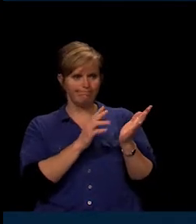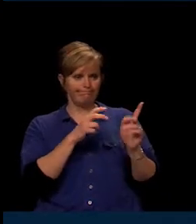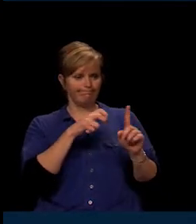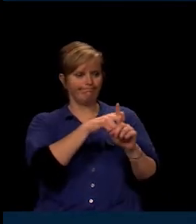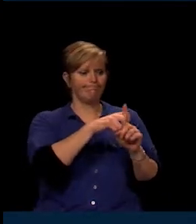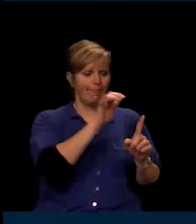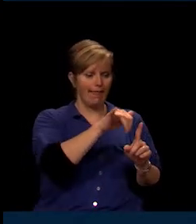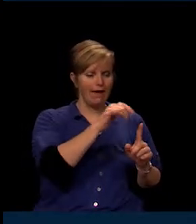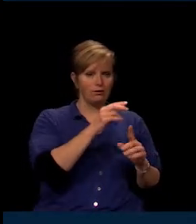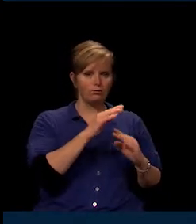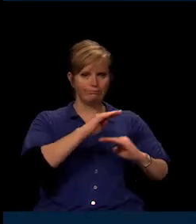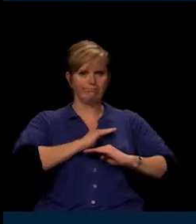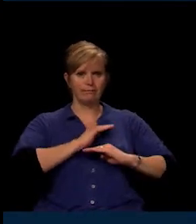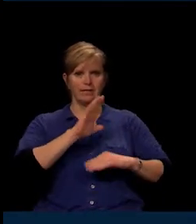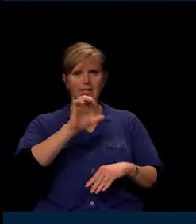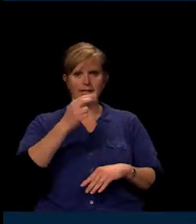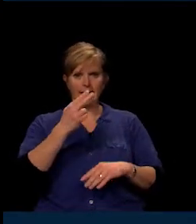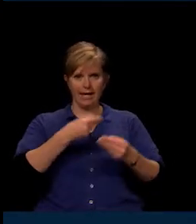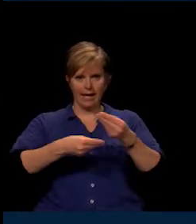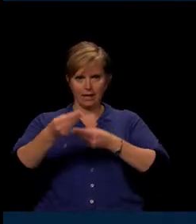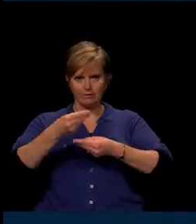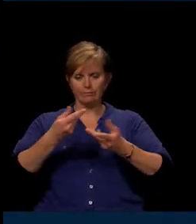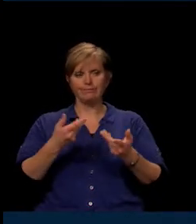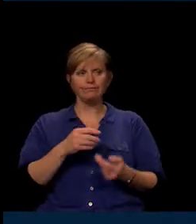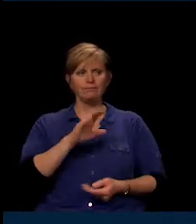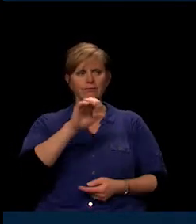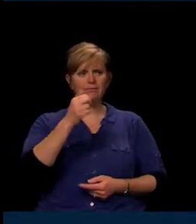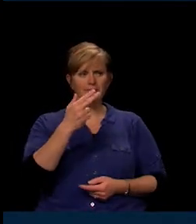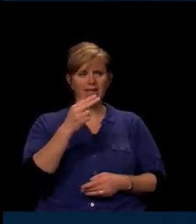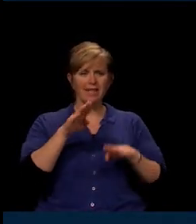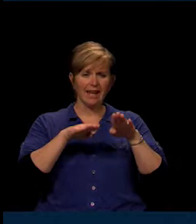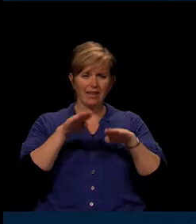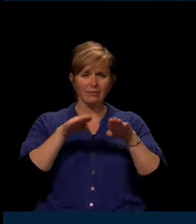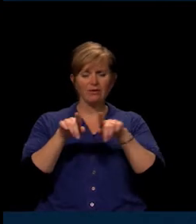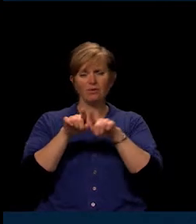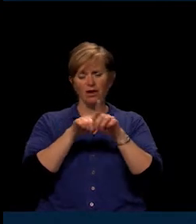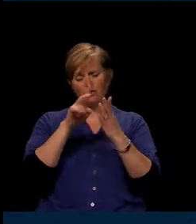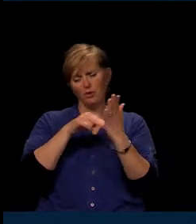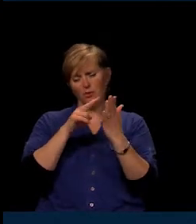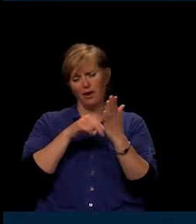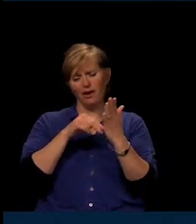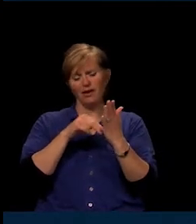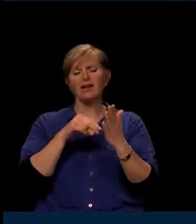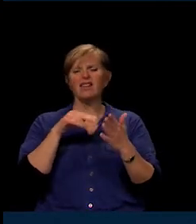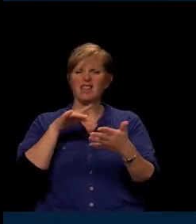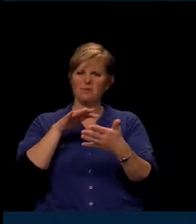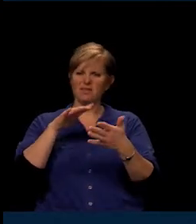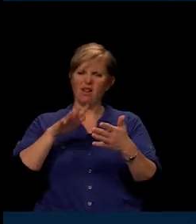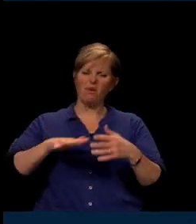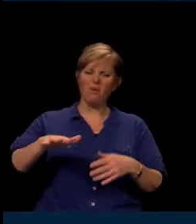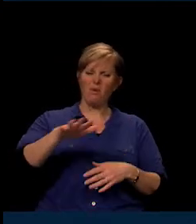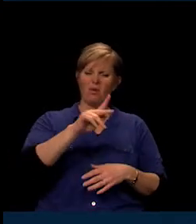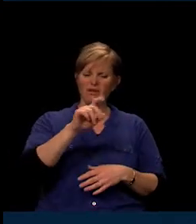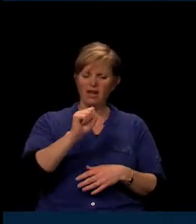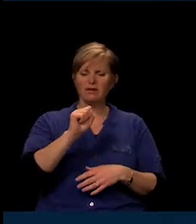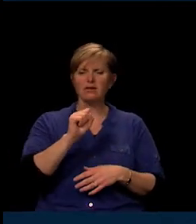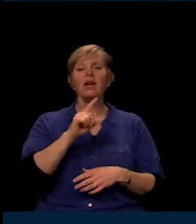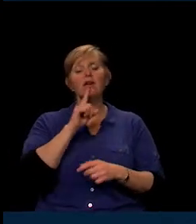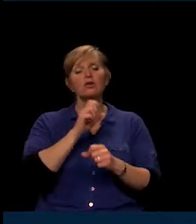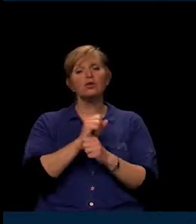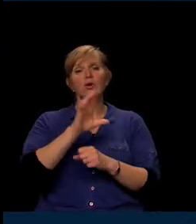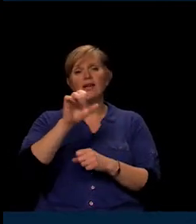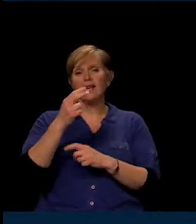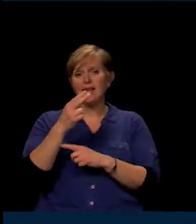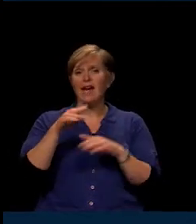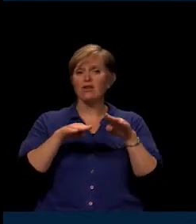Cash balances, we read also, there's been a study across the state, and it's true, cash balances are up among